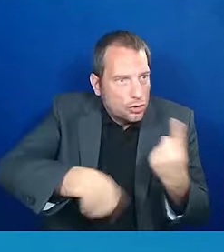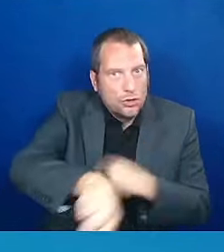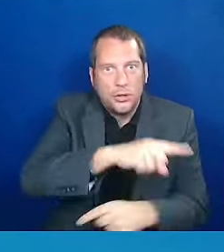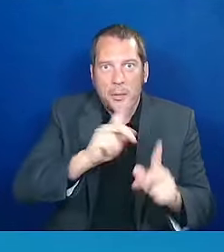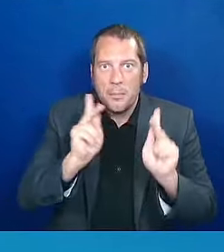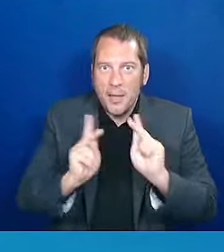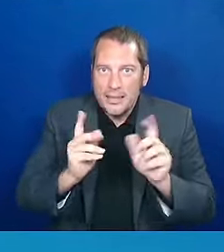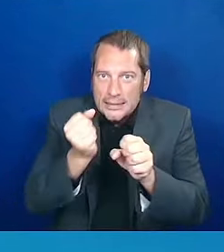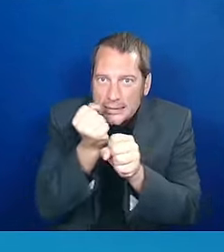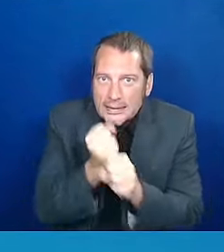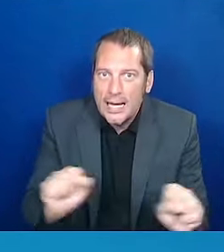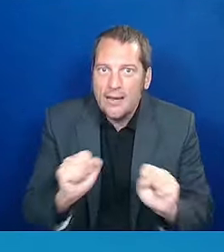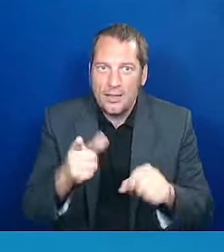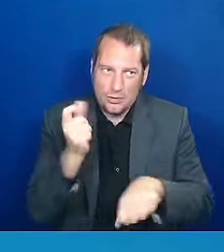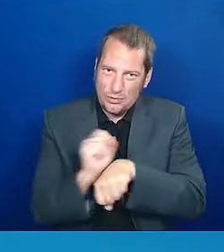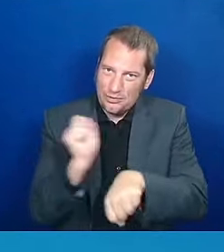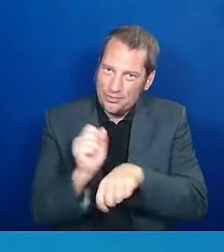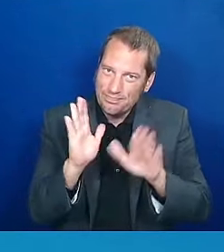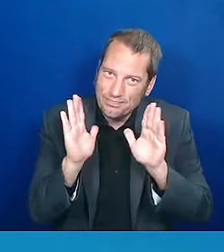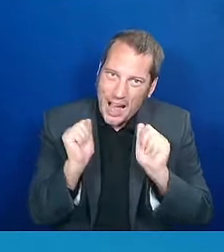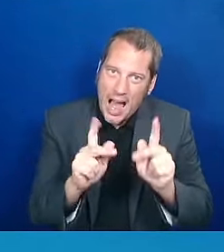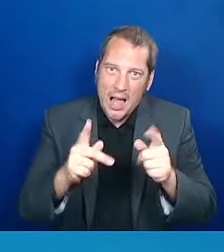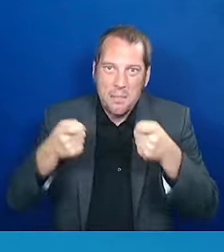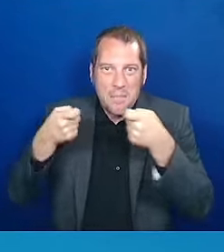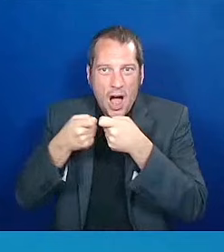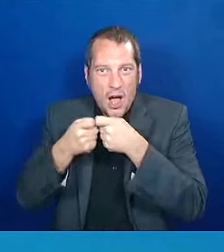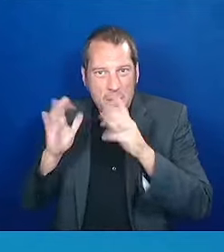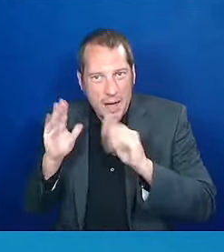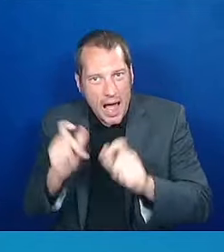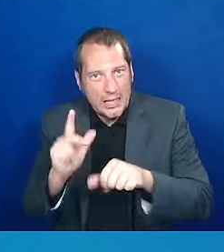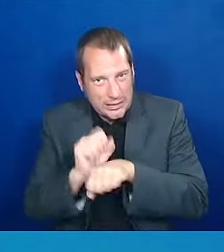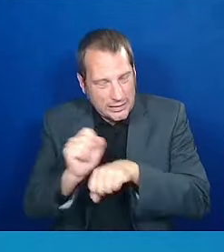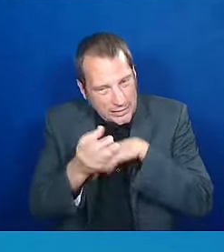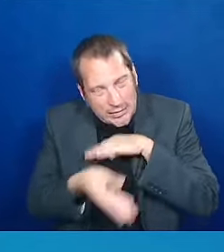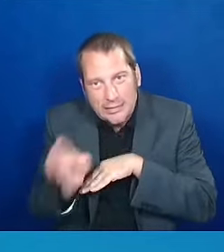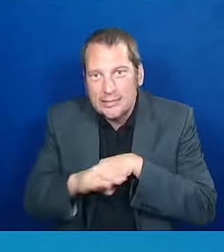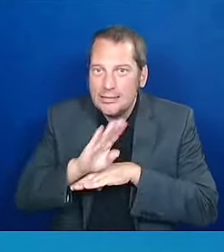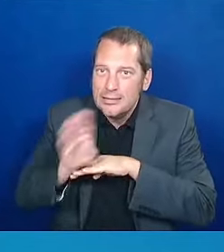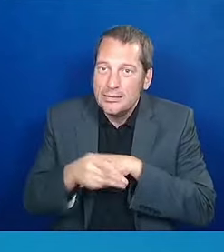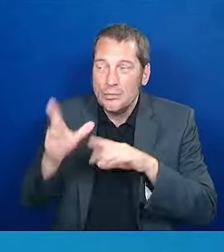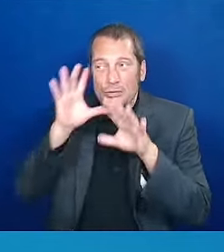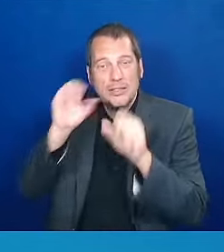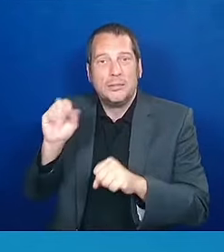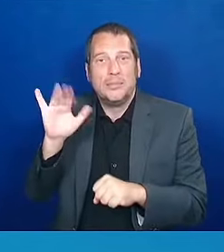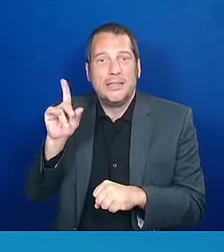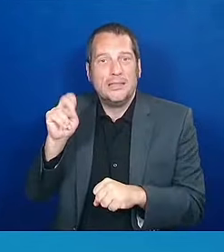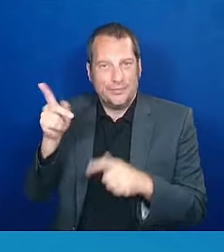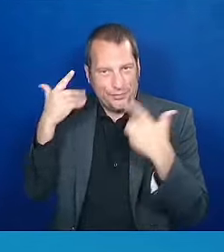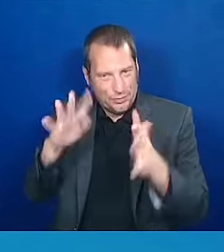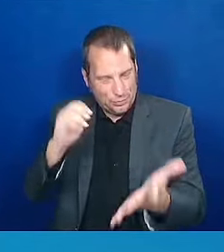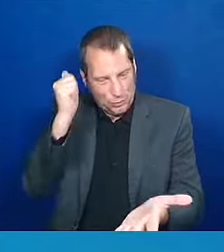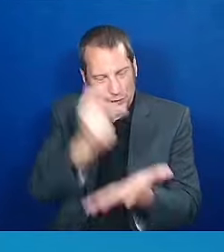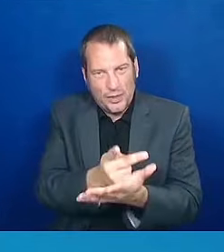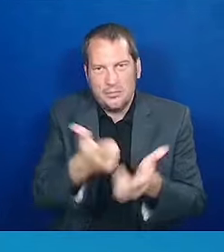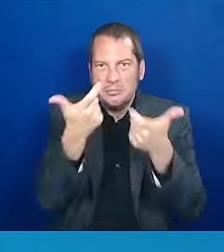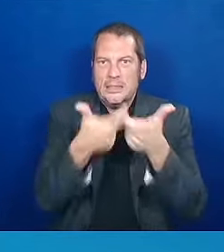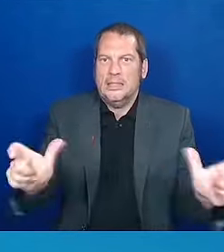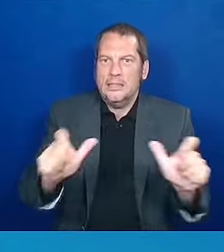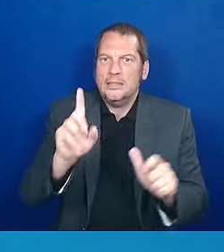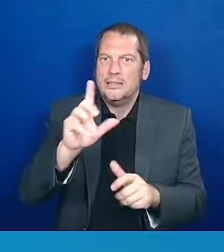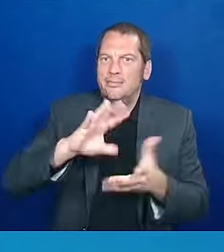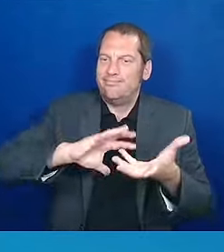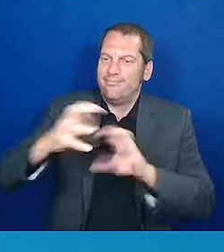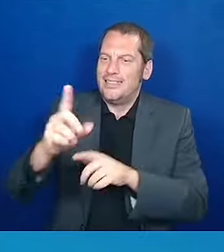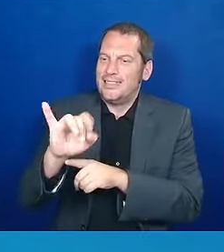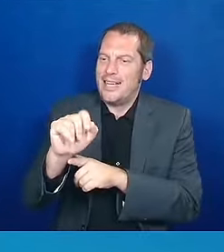declaration, and we will continue to stand with the people of Texas as we rebuild and recover. And with